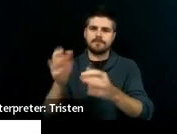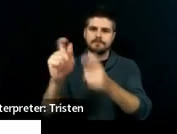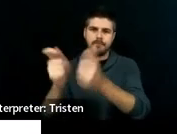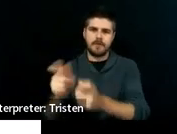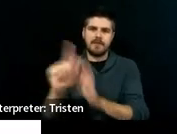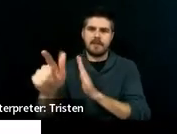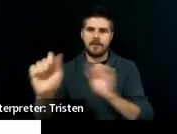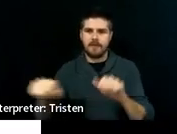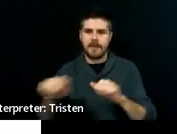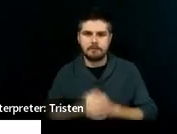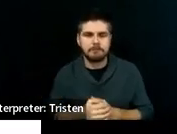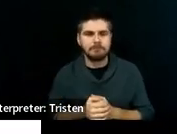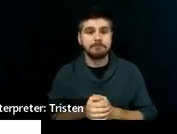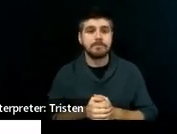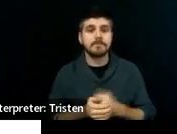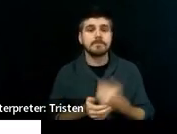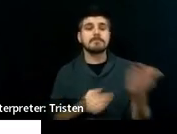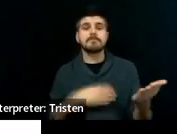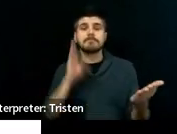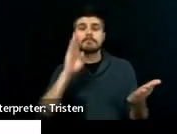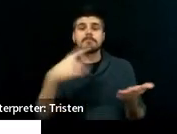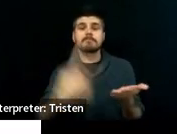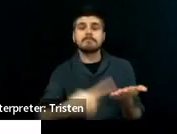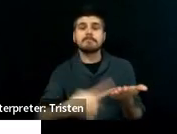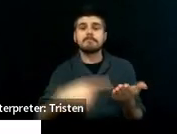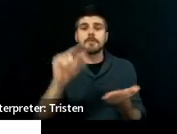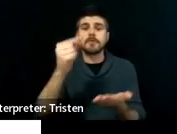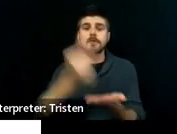Okay. So, this talks about graduation.